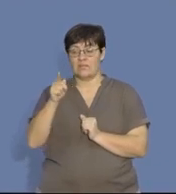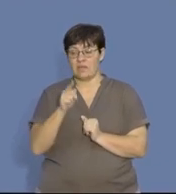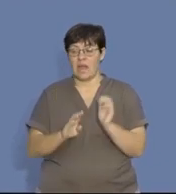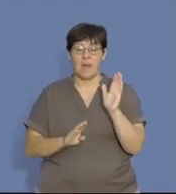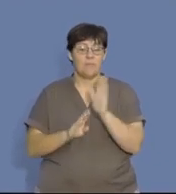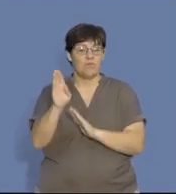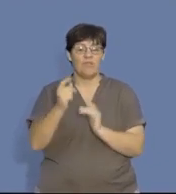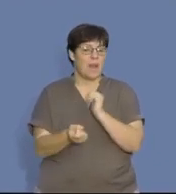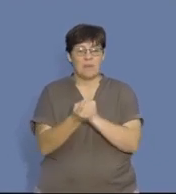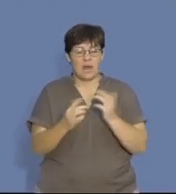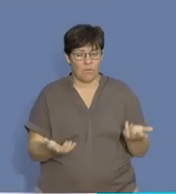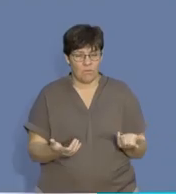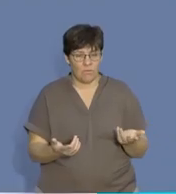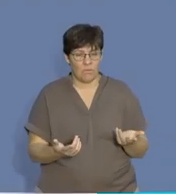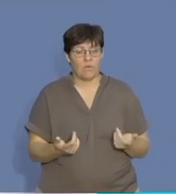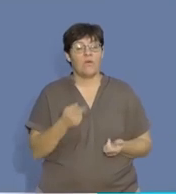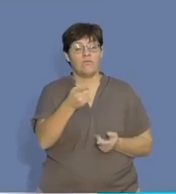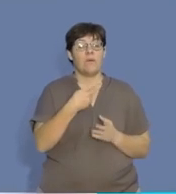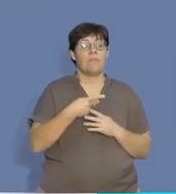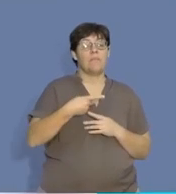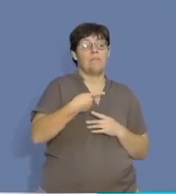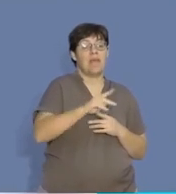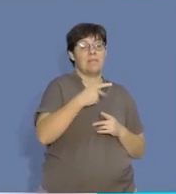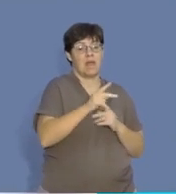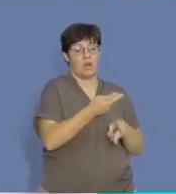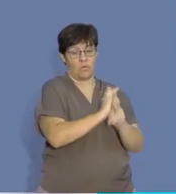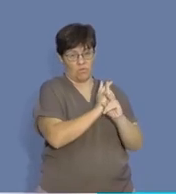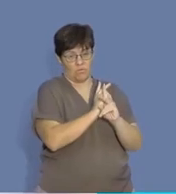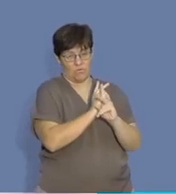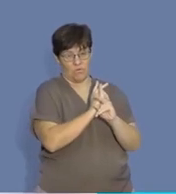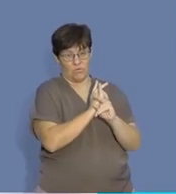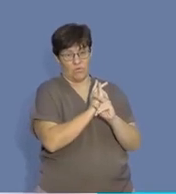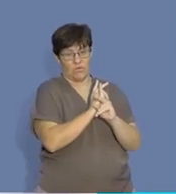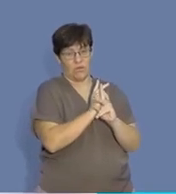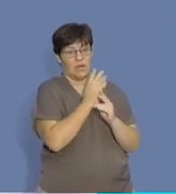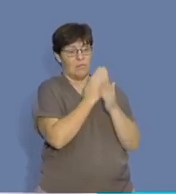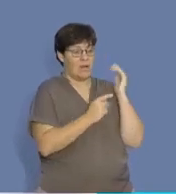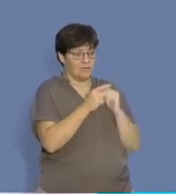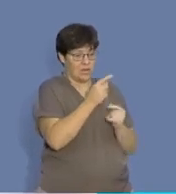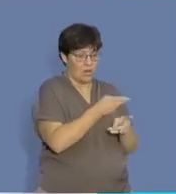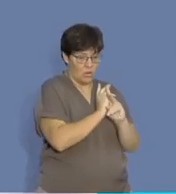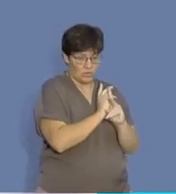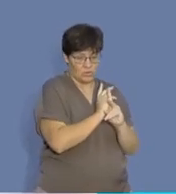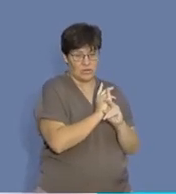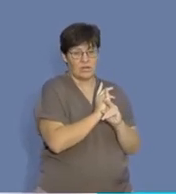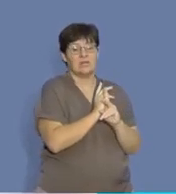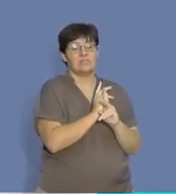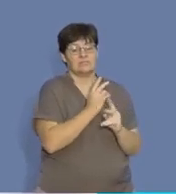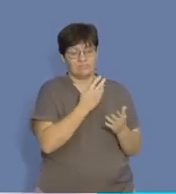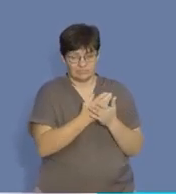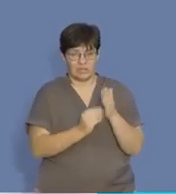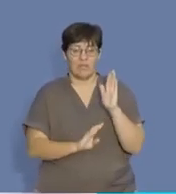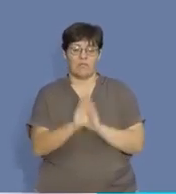could cause this improvement? Obviously, if you paid back your loan, a certain portion of the loan,